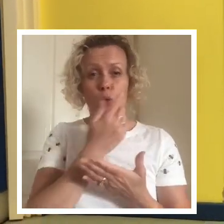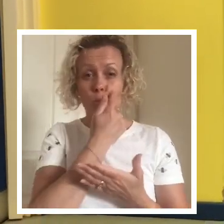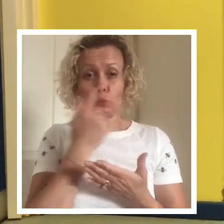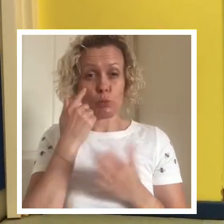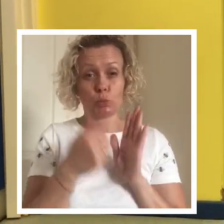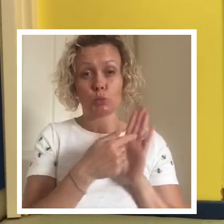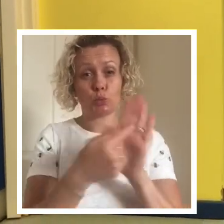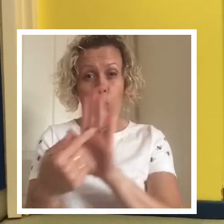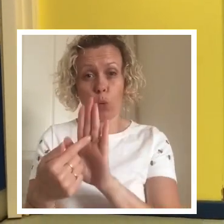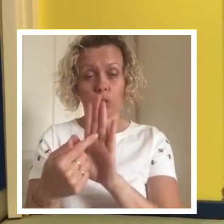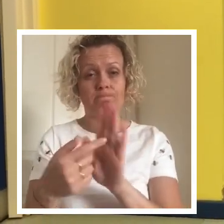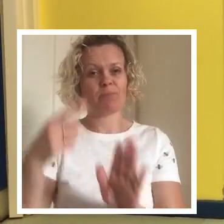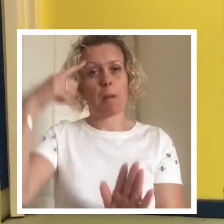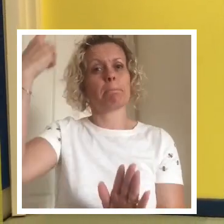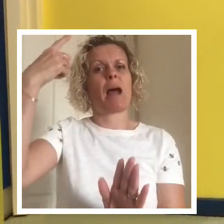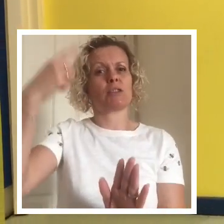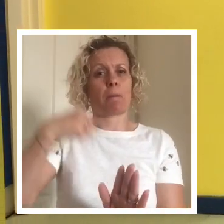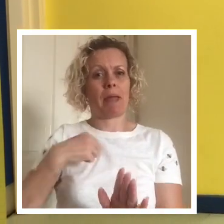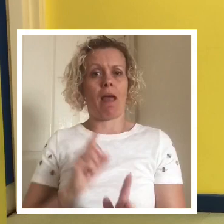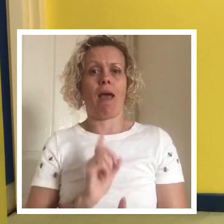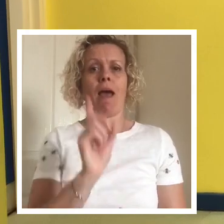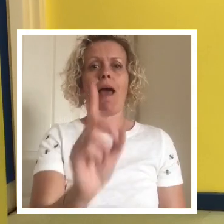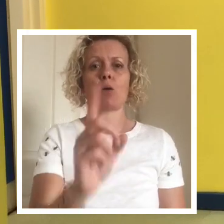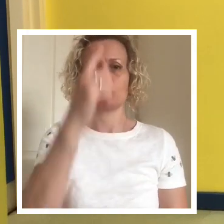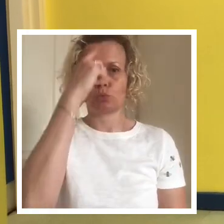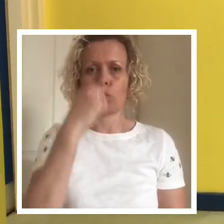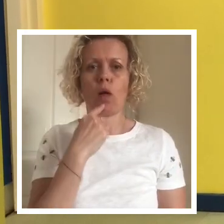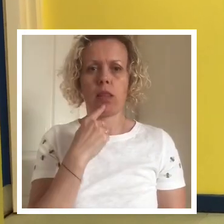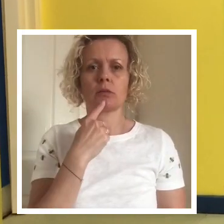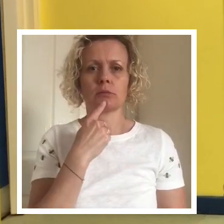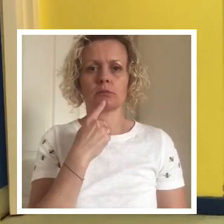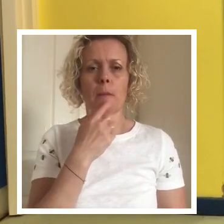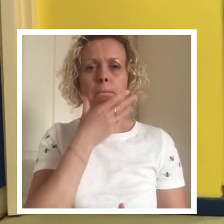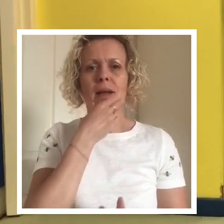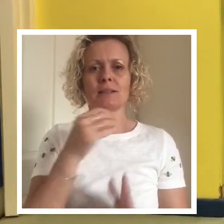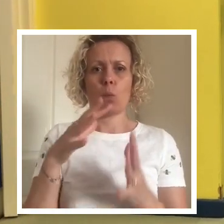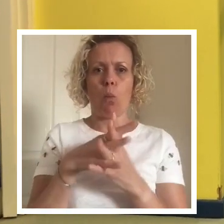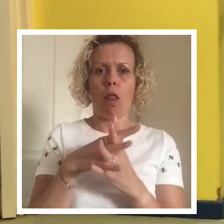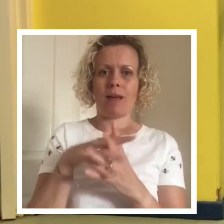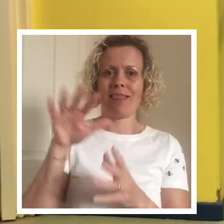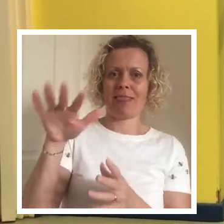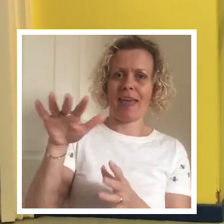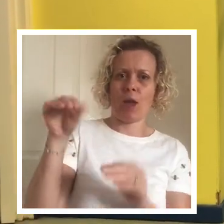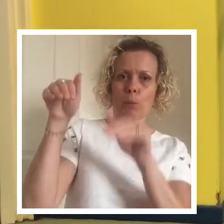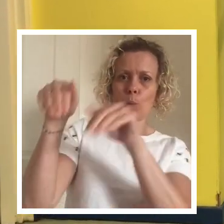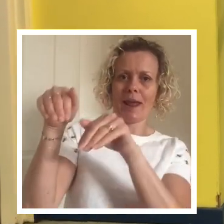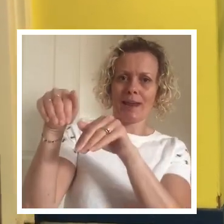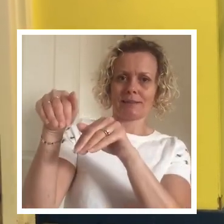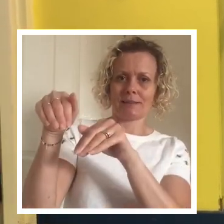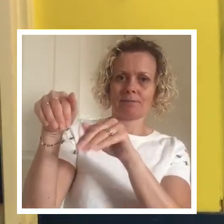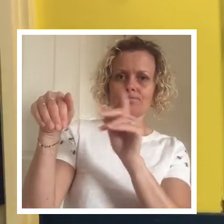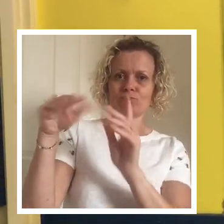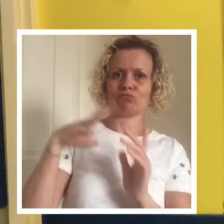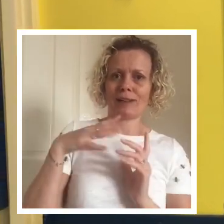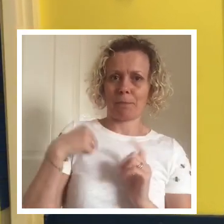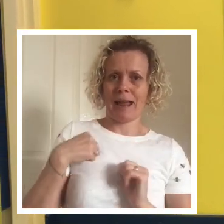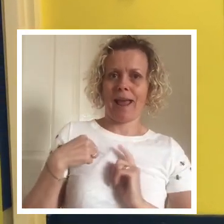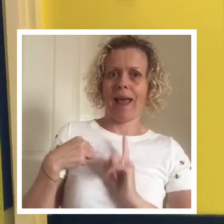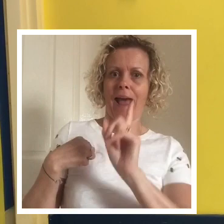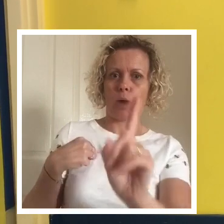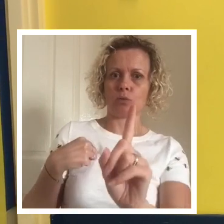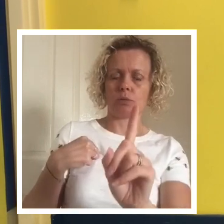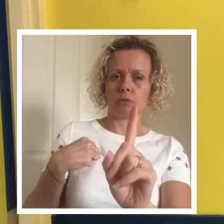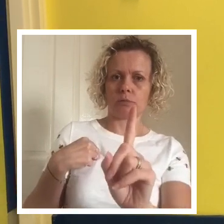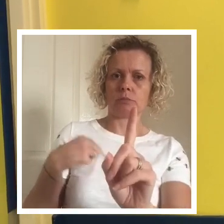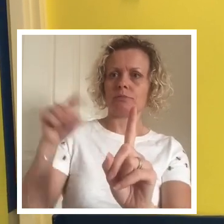Imagine I'm just coming out of the toilets here and Mr Wallace is ready on the white line ready to go in